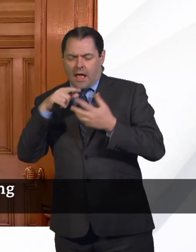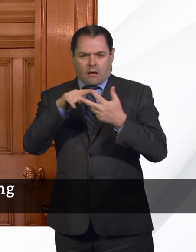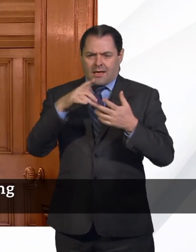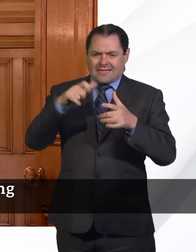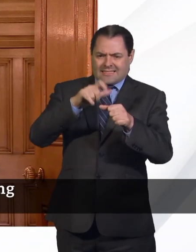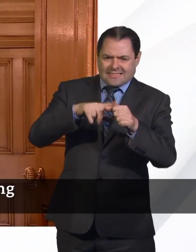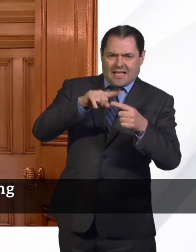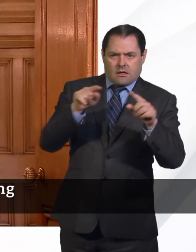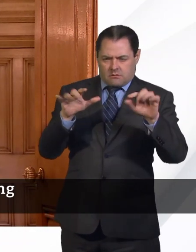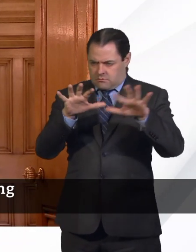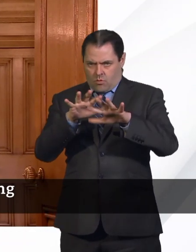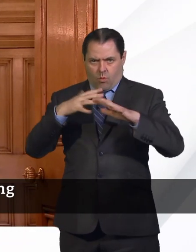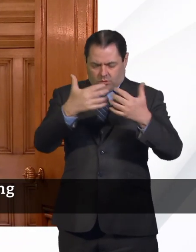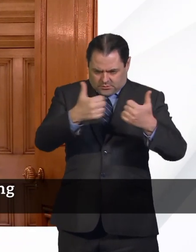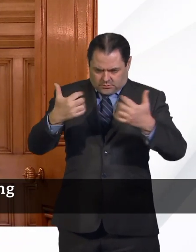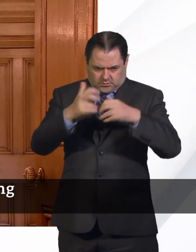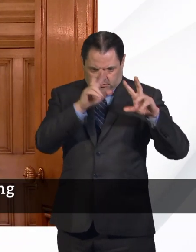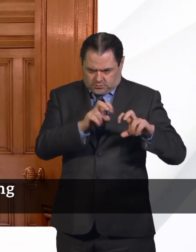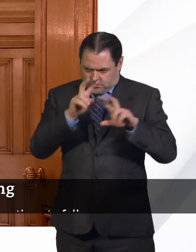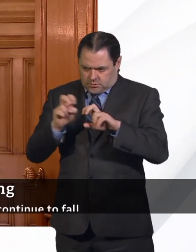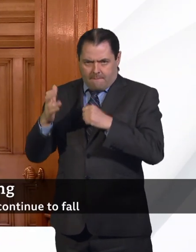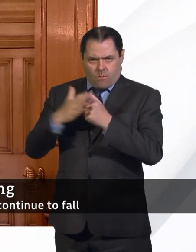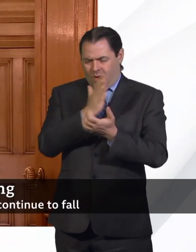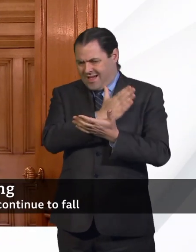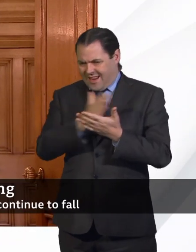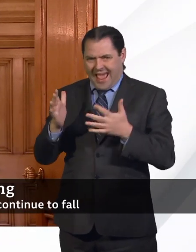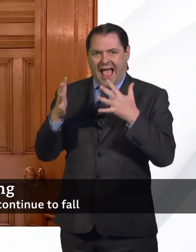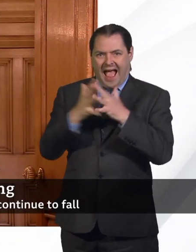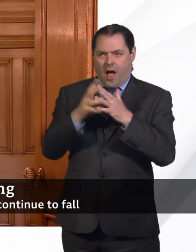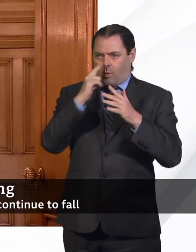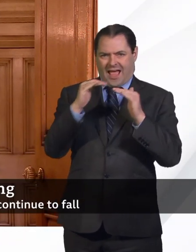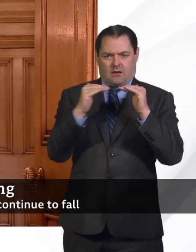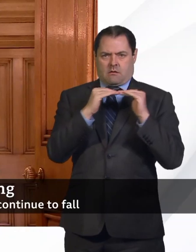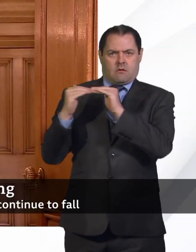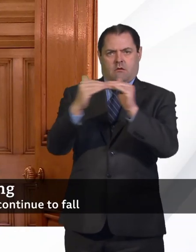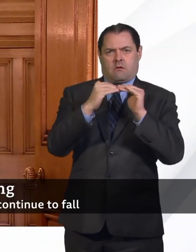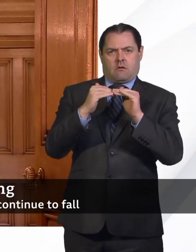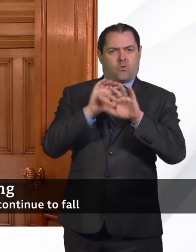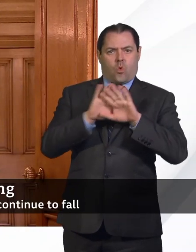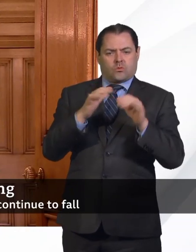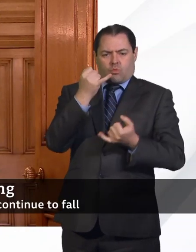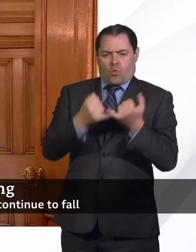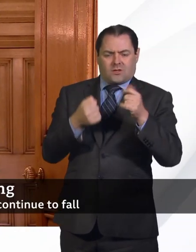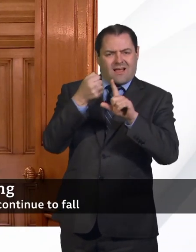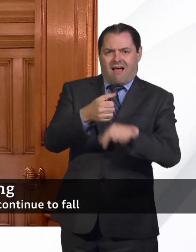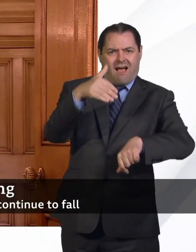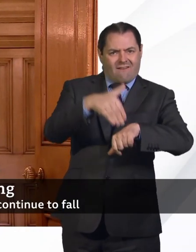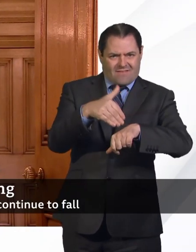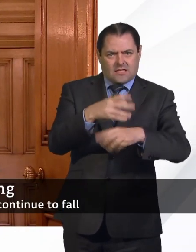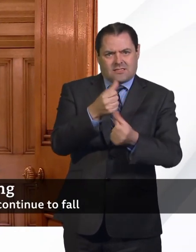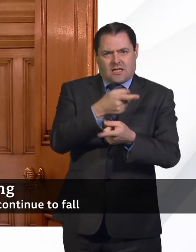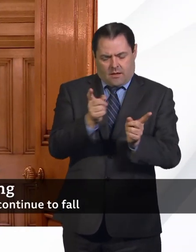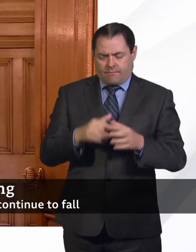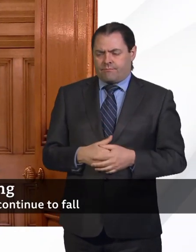to get to the bottom of this and find ways of closing that gap. And I'm delighted that Kemi Badenoch, the Minister for